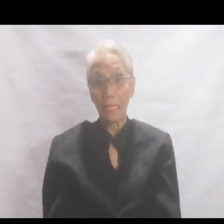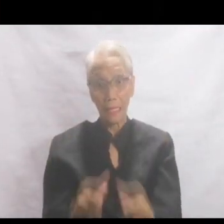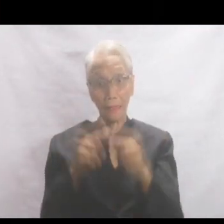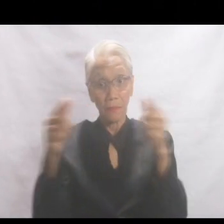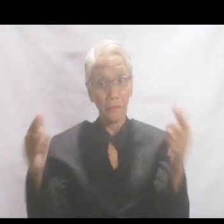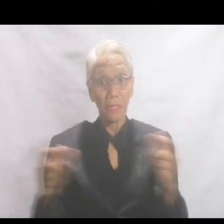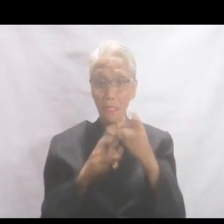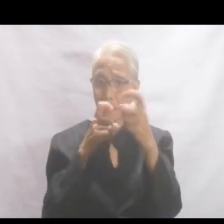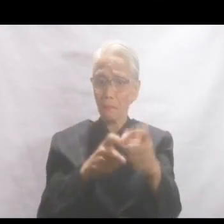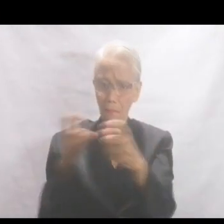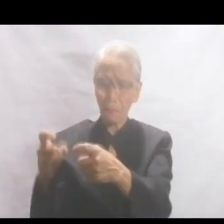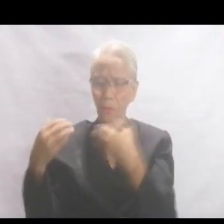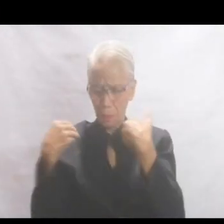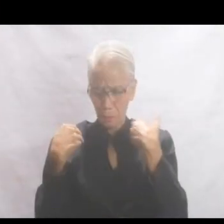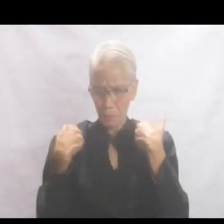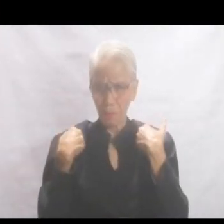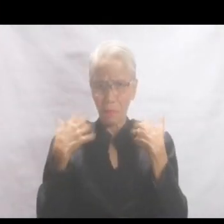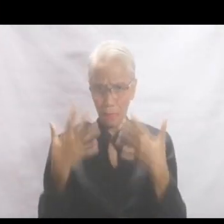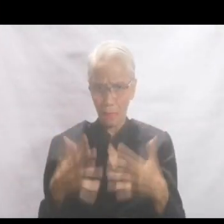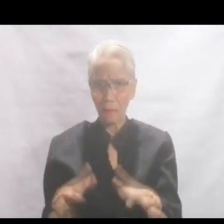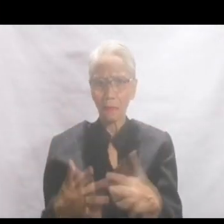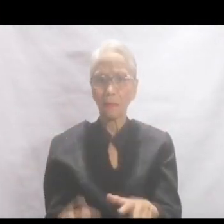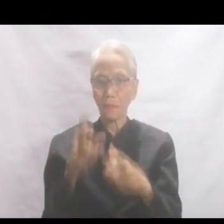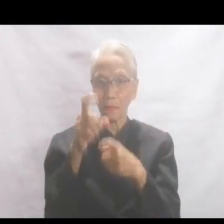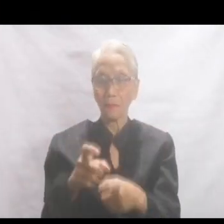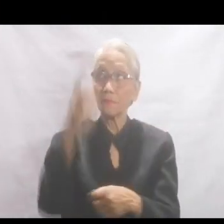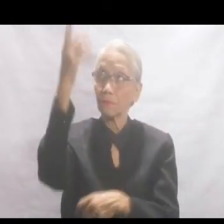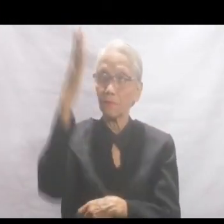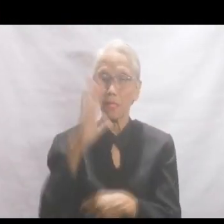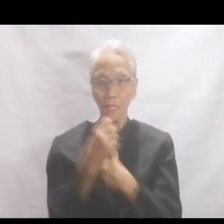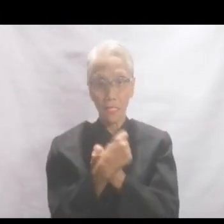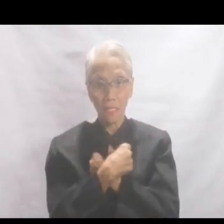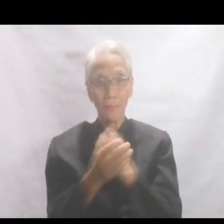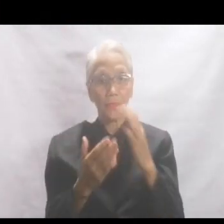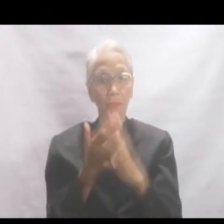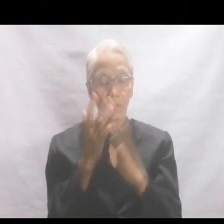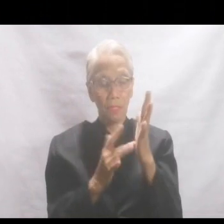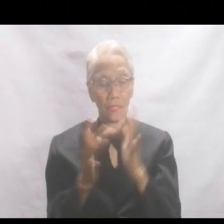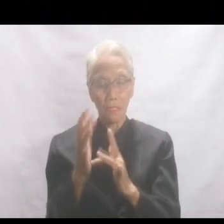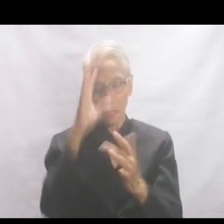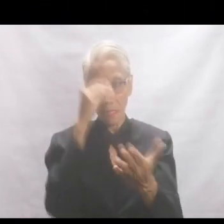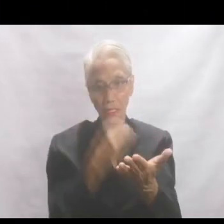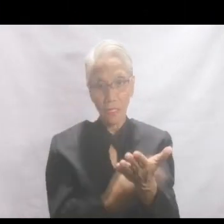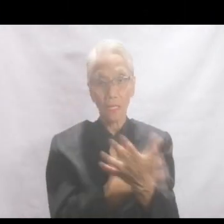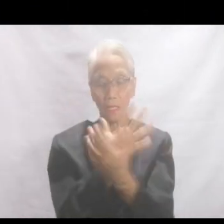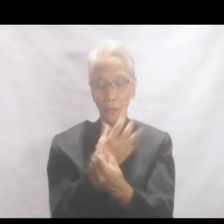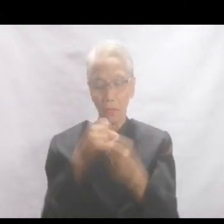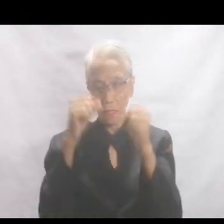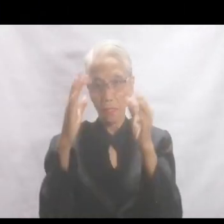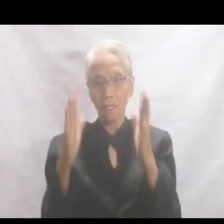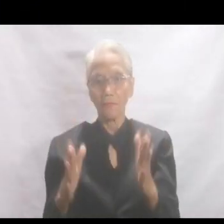And the greatest gift we all already have is the gift of God's love through Jesus, His Son and our Savior.